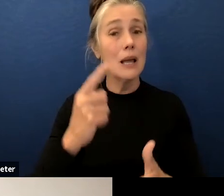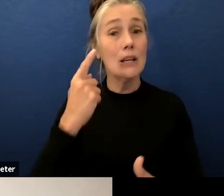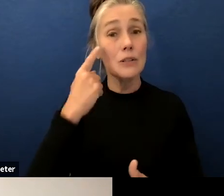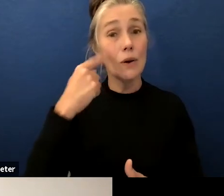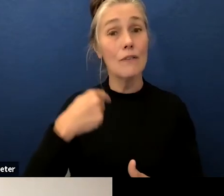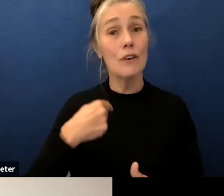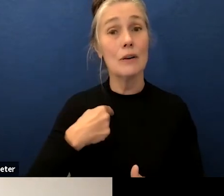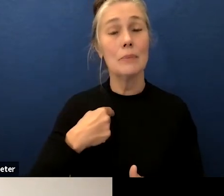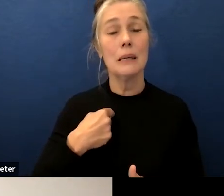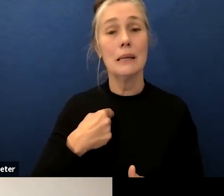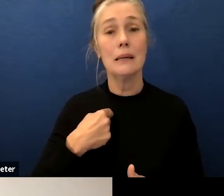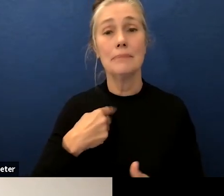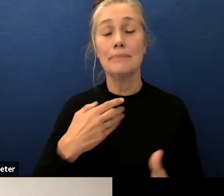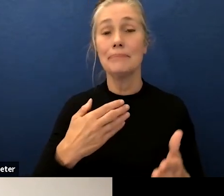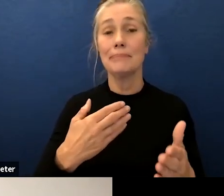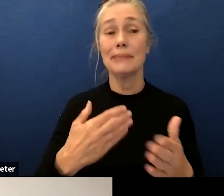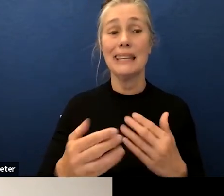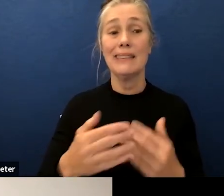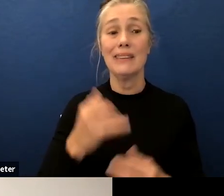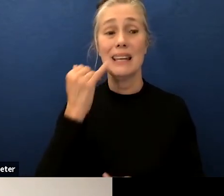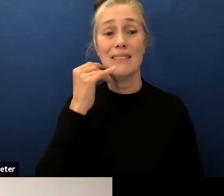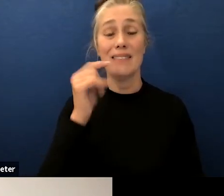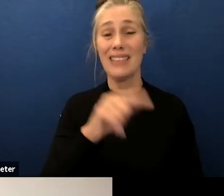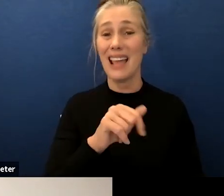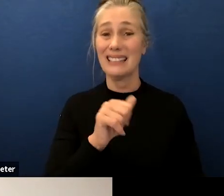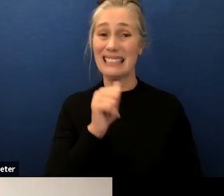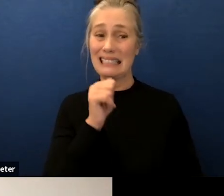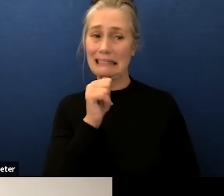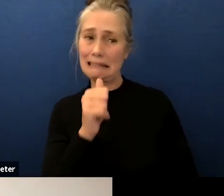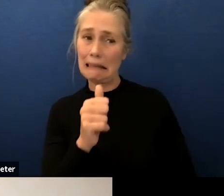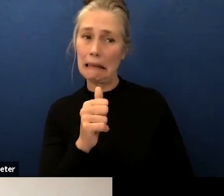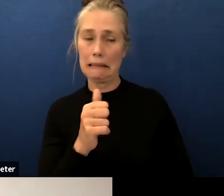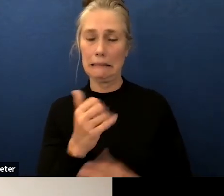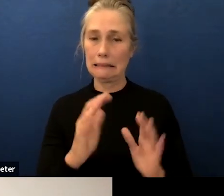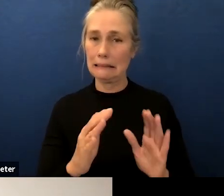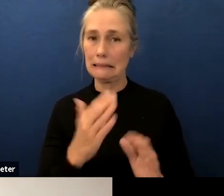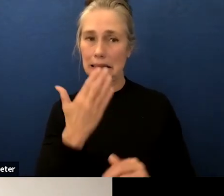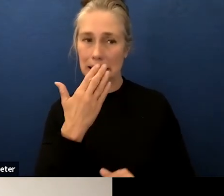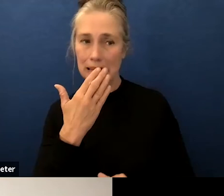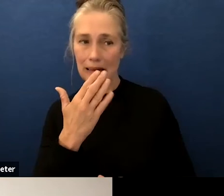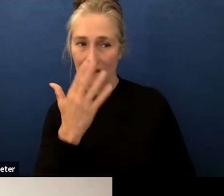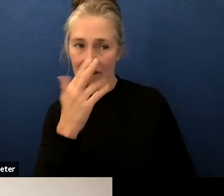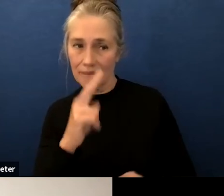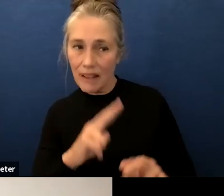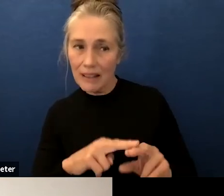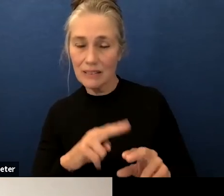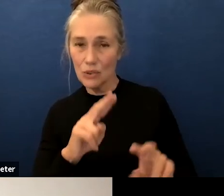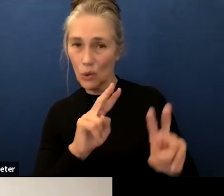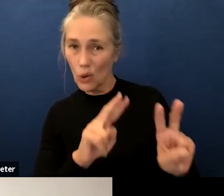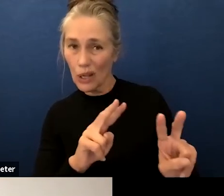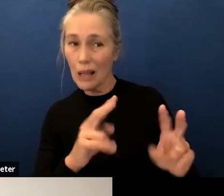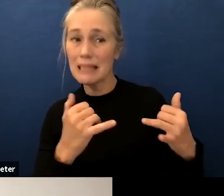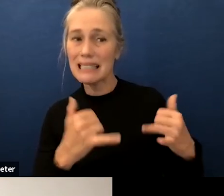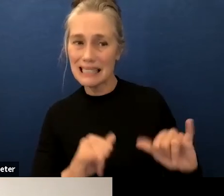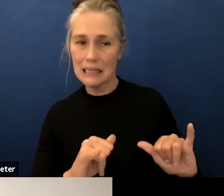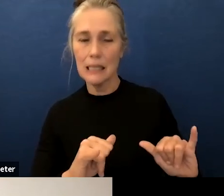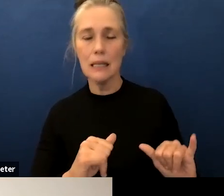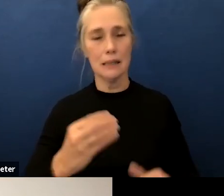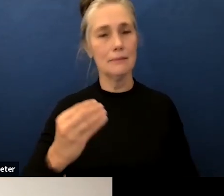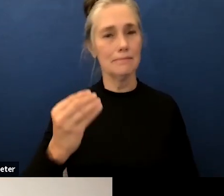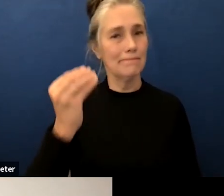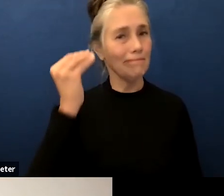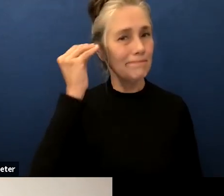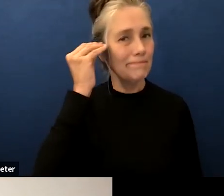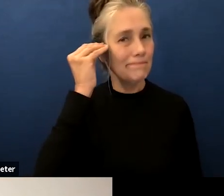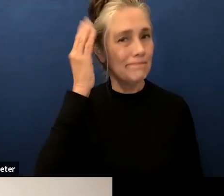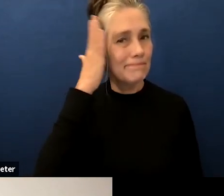is um fun to look at we can remain hopeful so um you